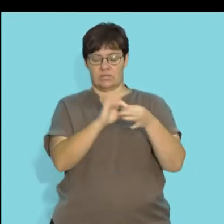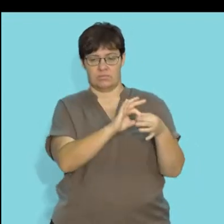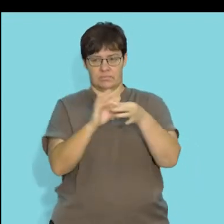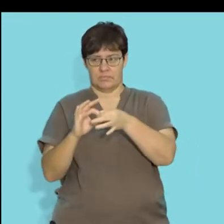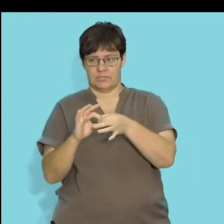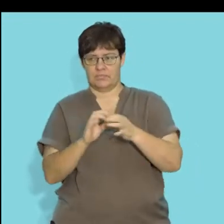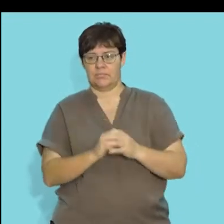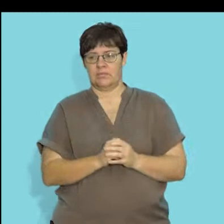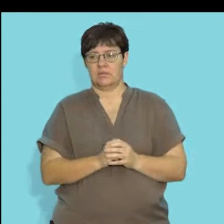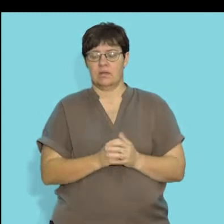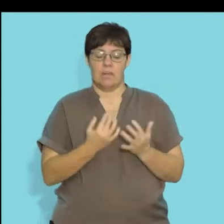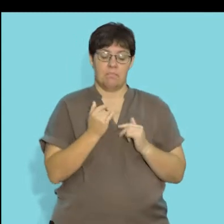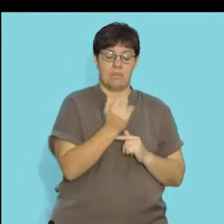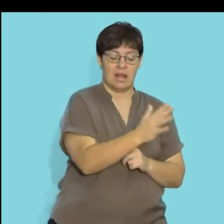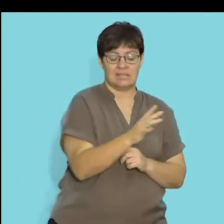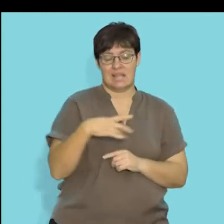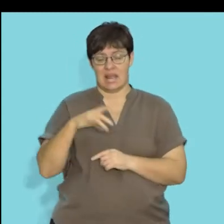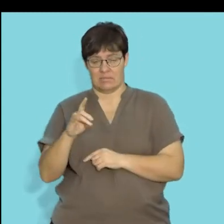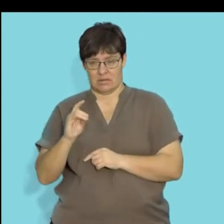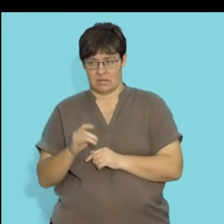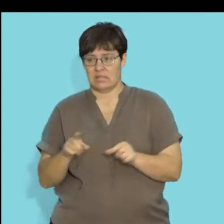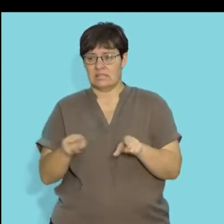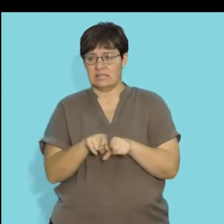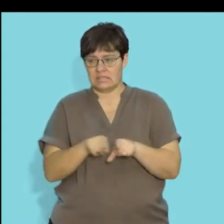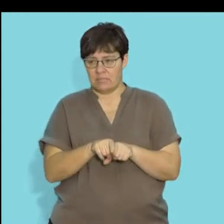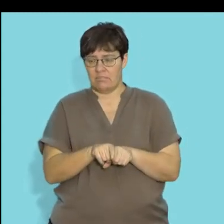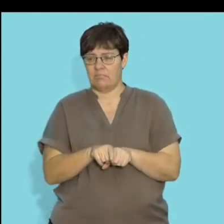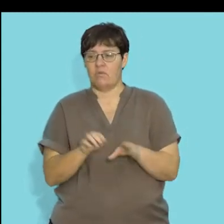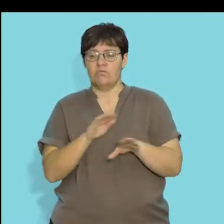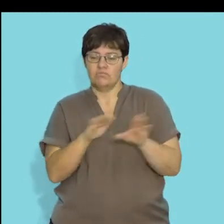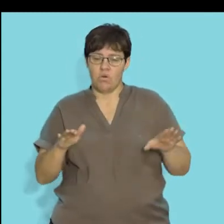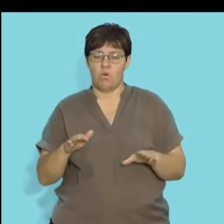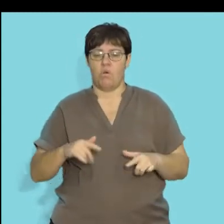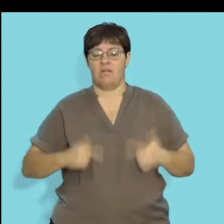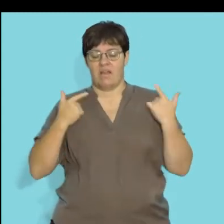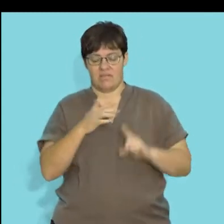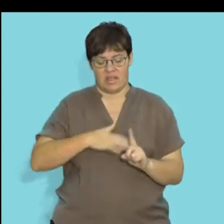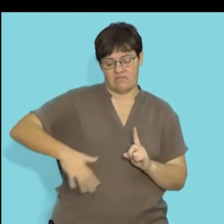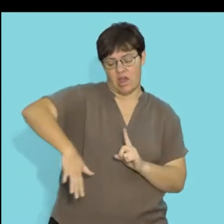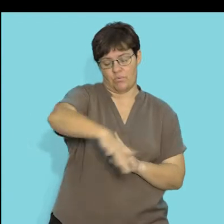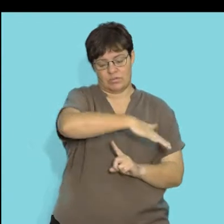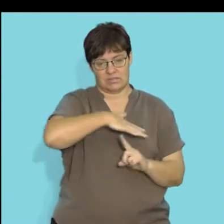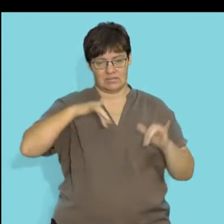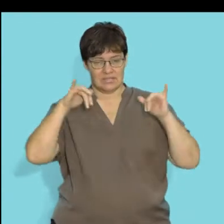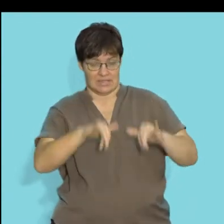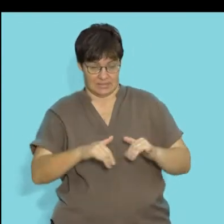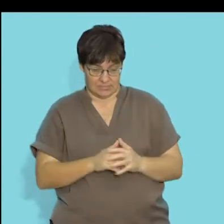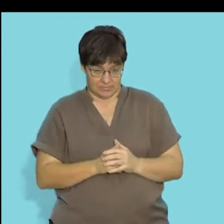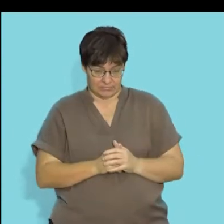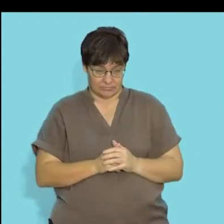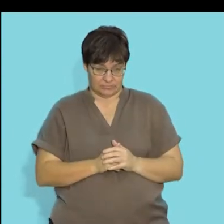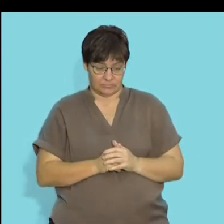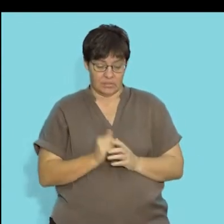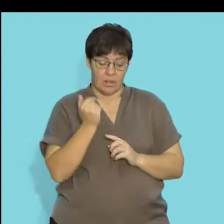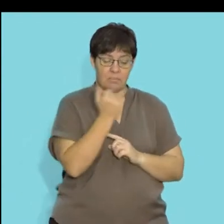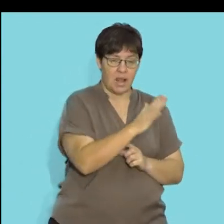relationships between plants and animals and their non-living environment in which they live. It's important that we